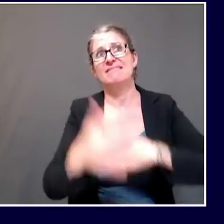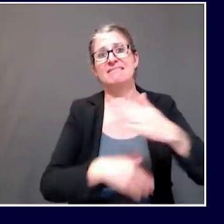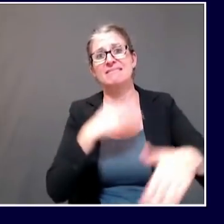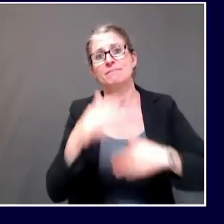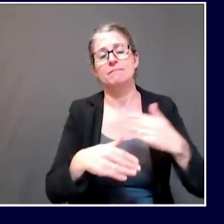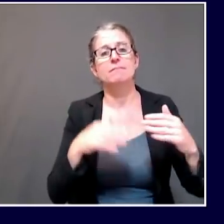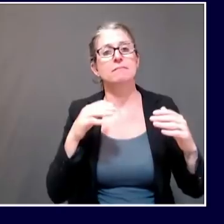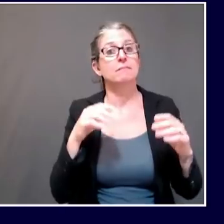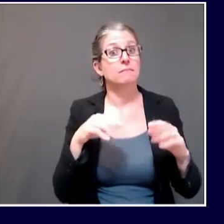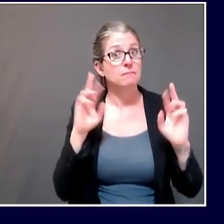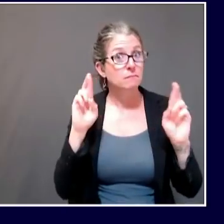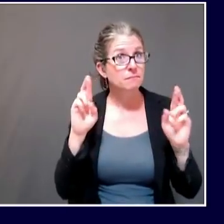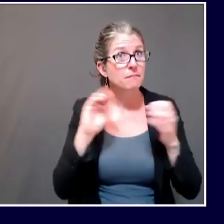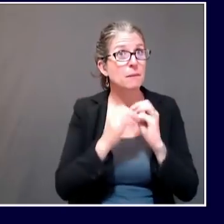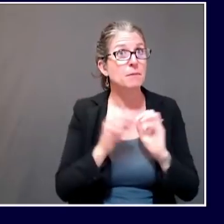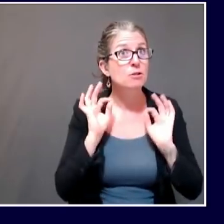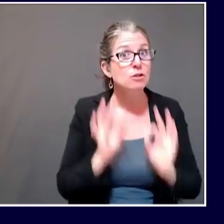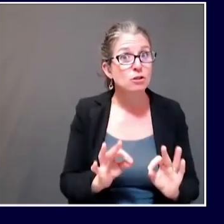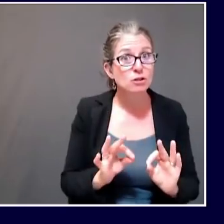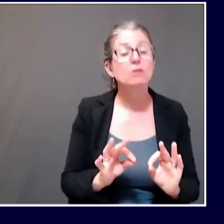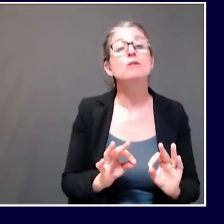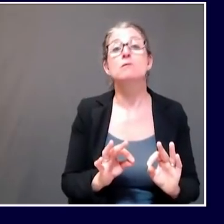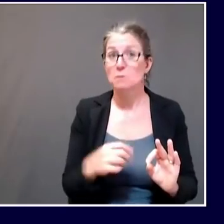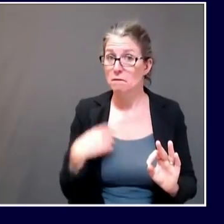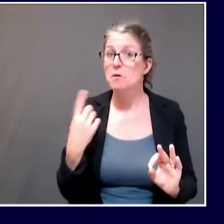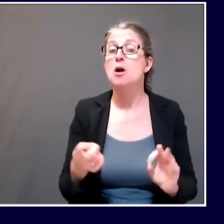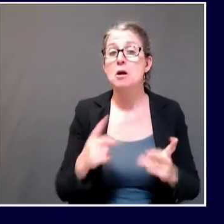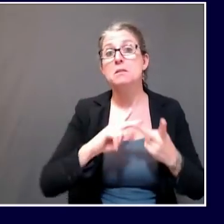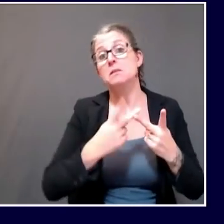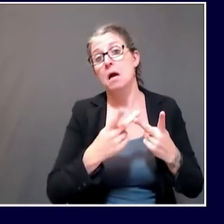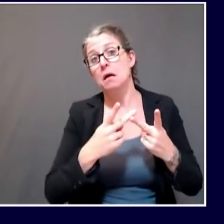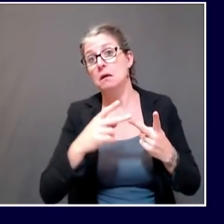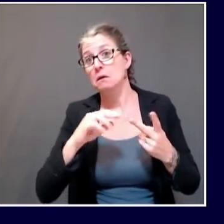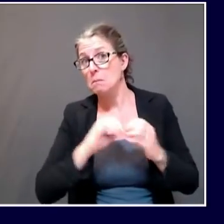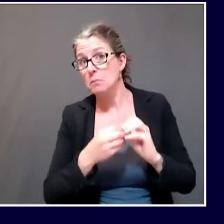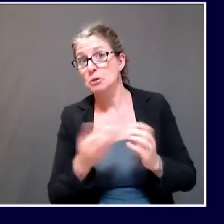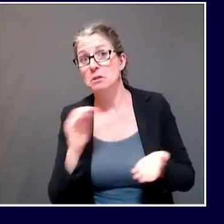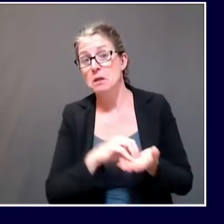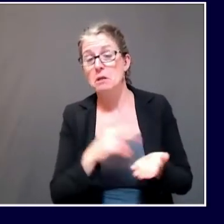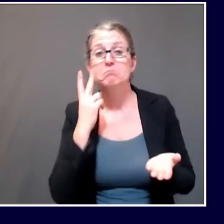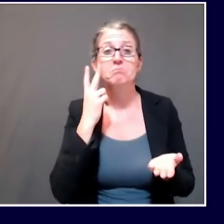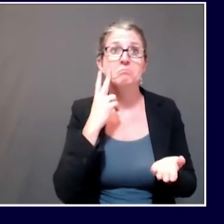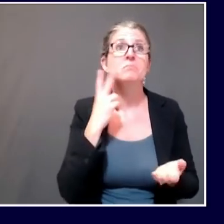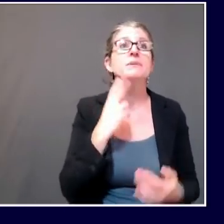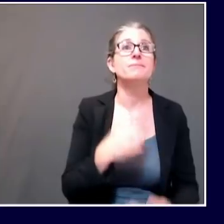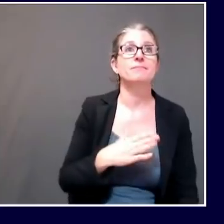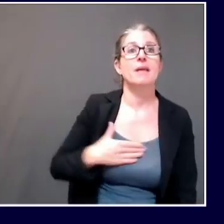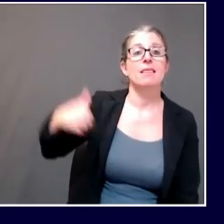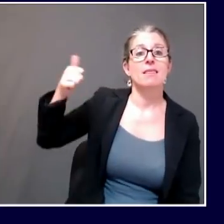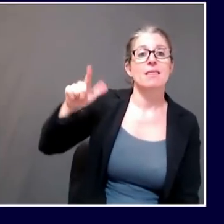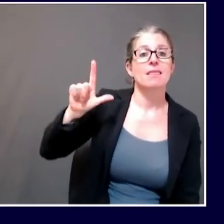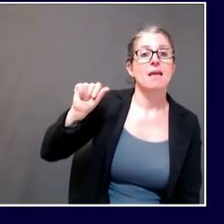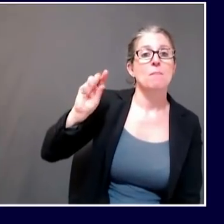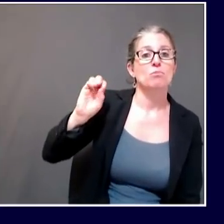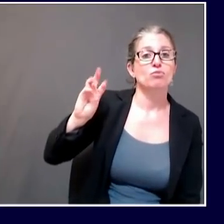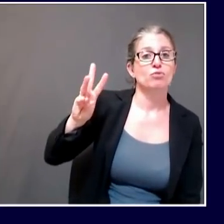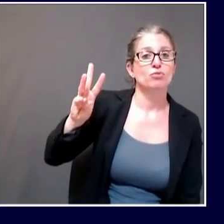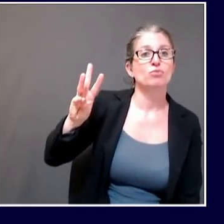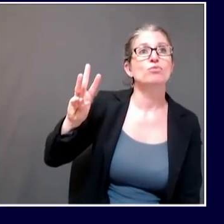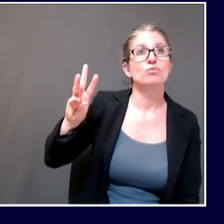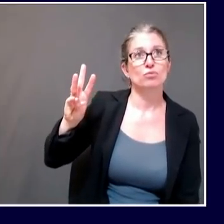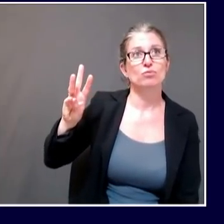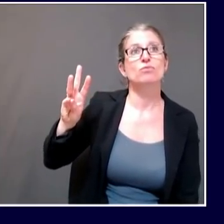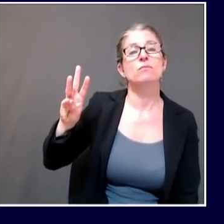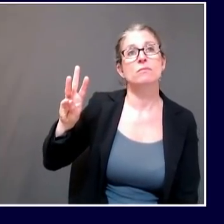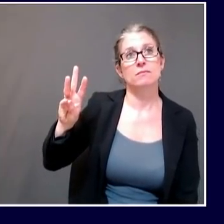lot of our effort right now. And we'll just add that we did announce recently that we are providing incentive payments to primary